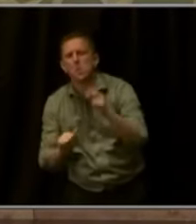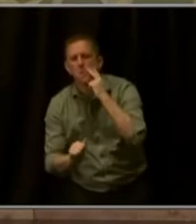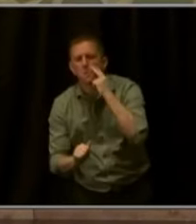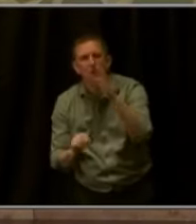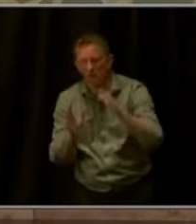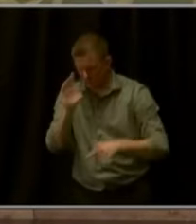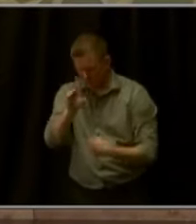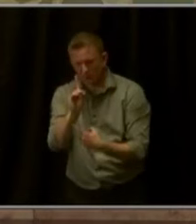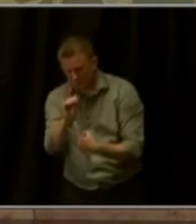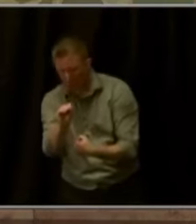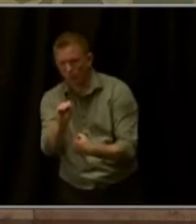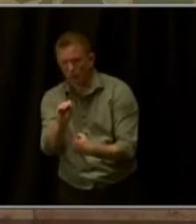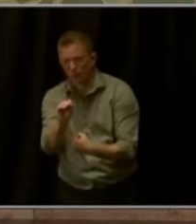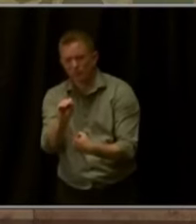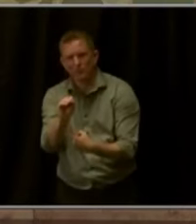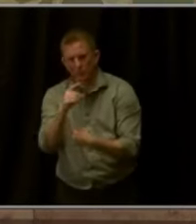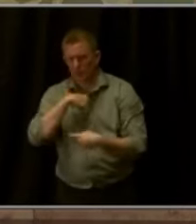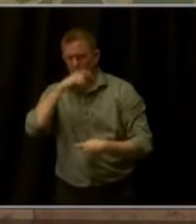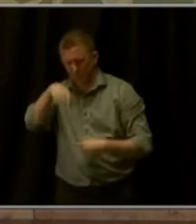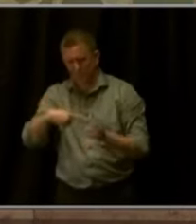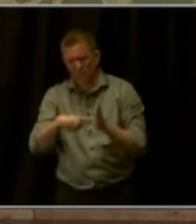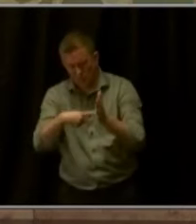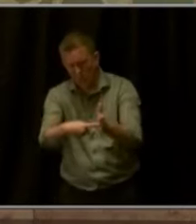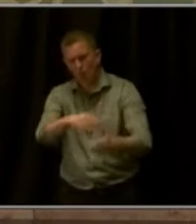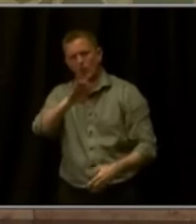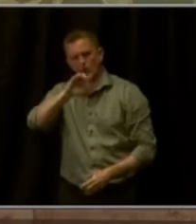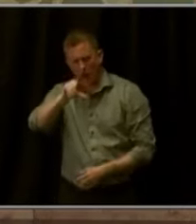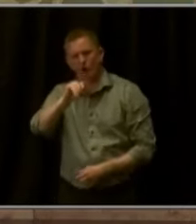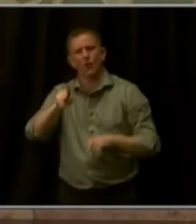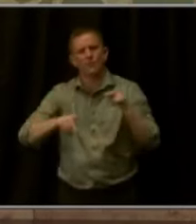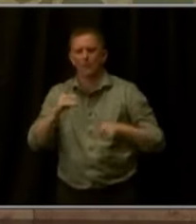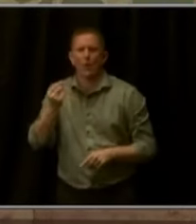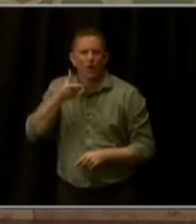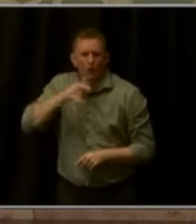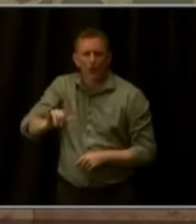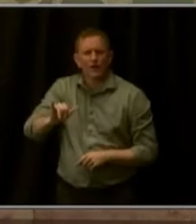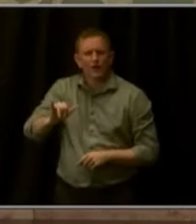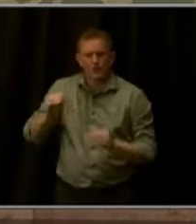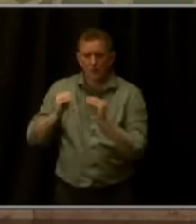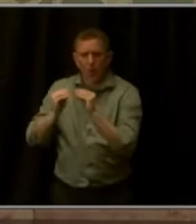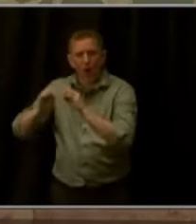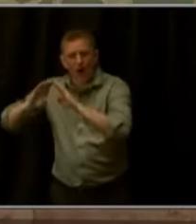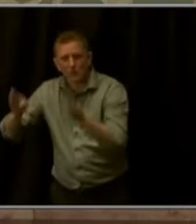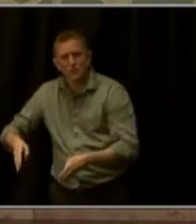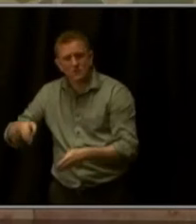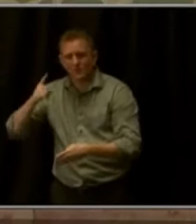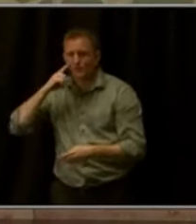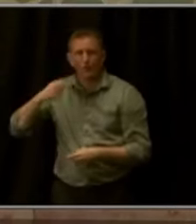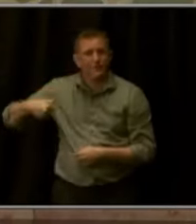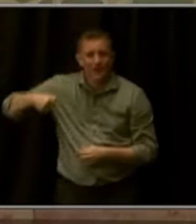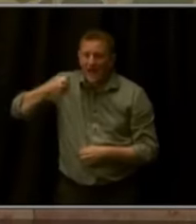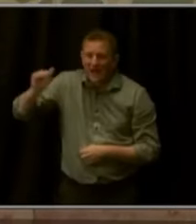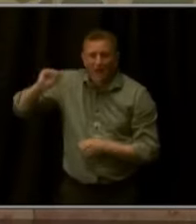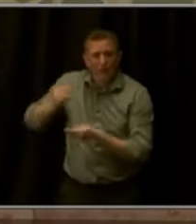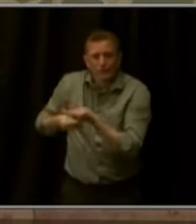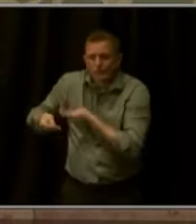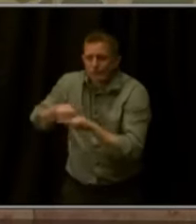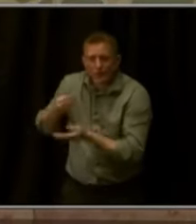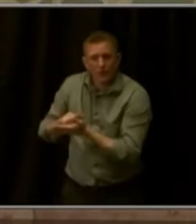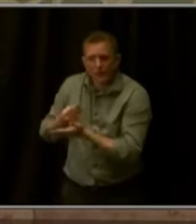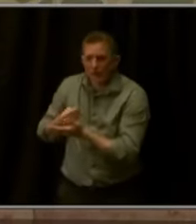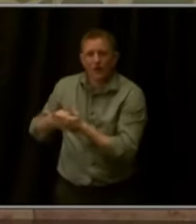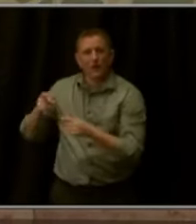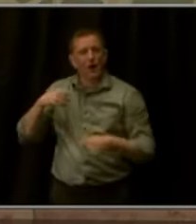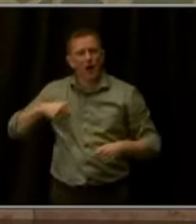Coloradans what it looks like when there's more housing for every budget and more convenient and lower cost mobility statewide